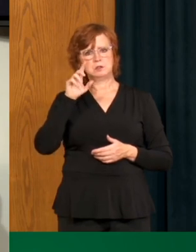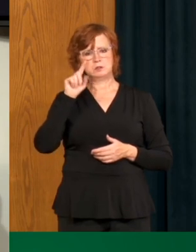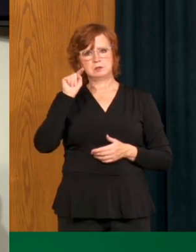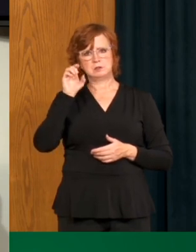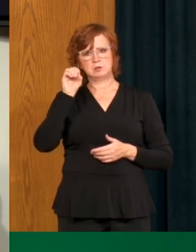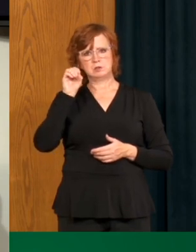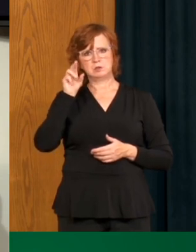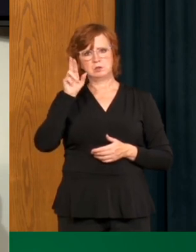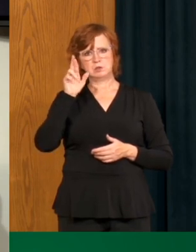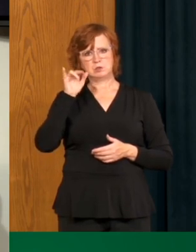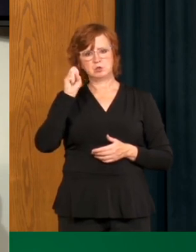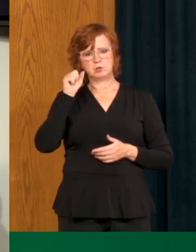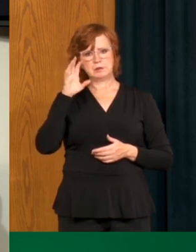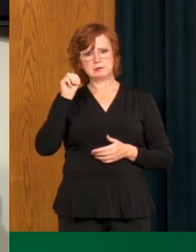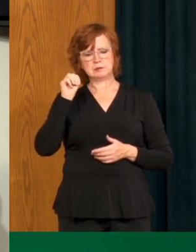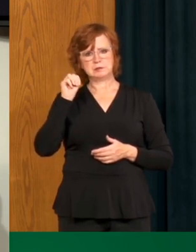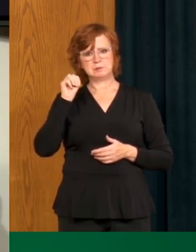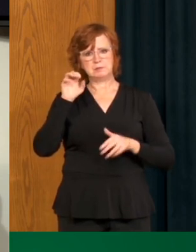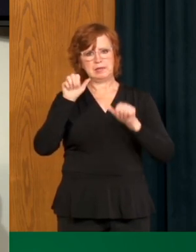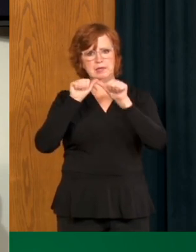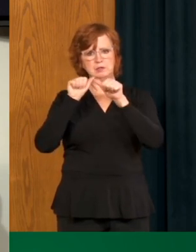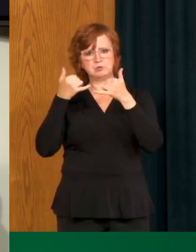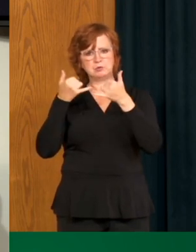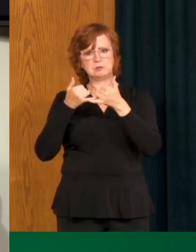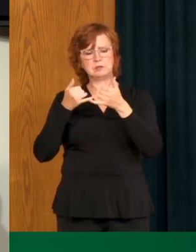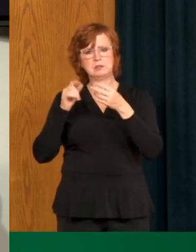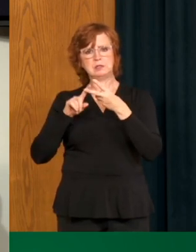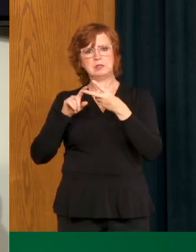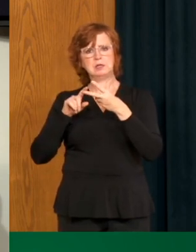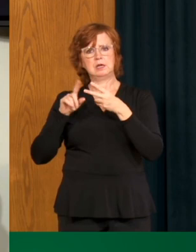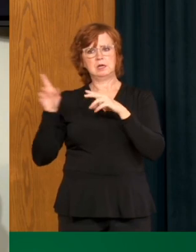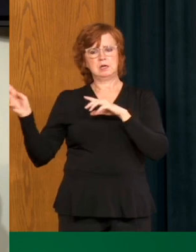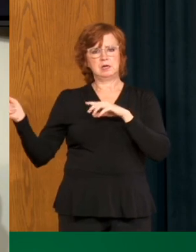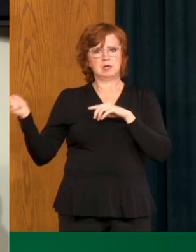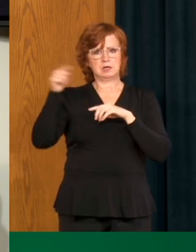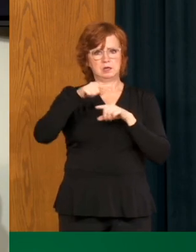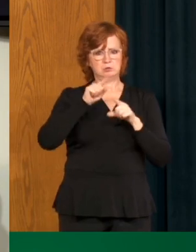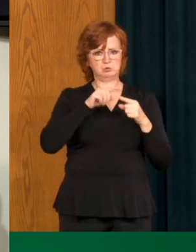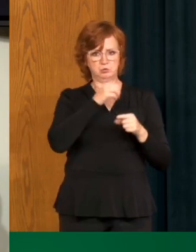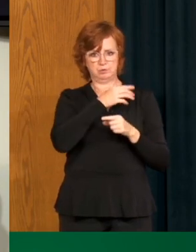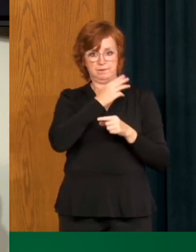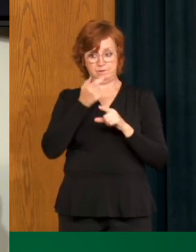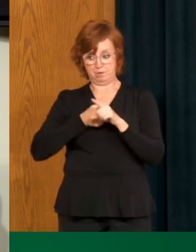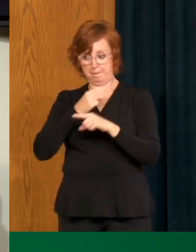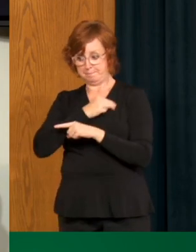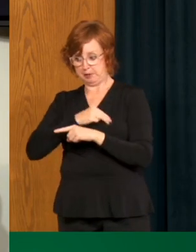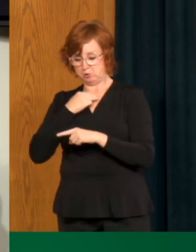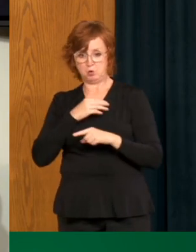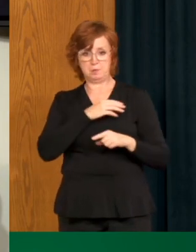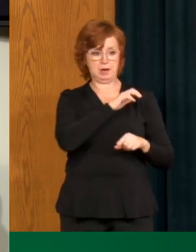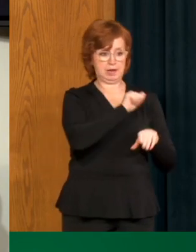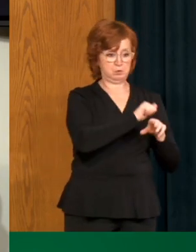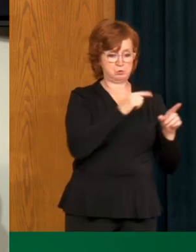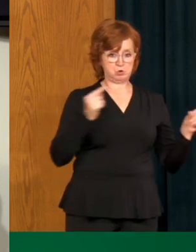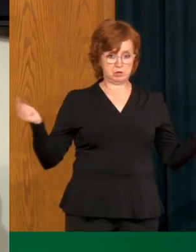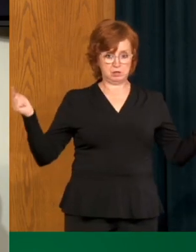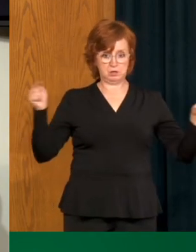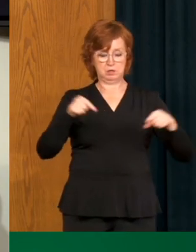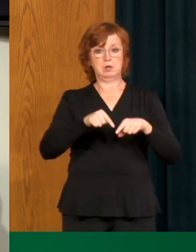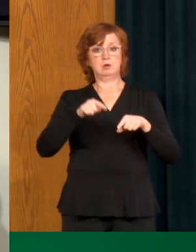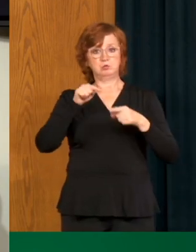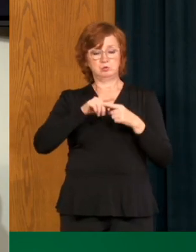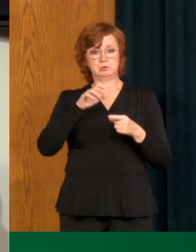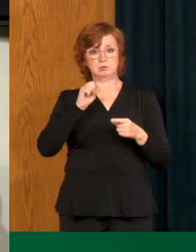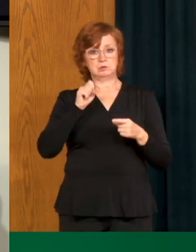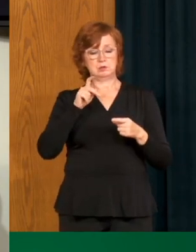seeing an increase in people from, um, Manitoba and Alberta coming into the province, um, you know, this summer because of travel restrictions, of course,